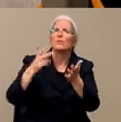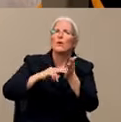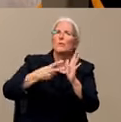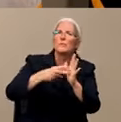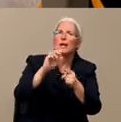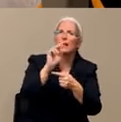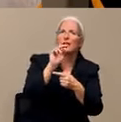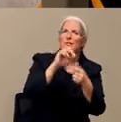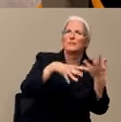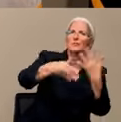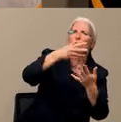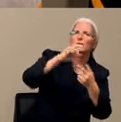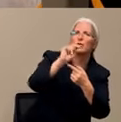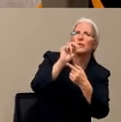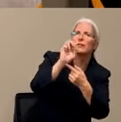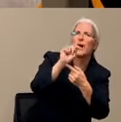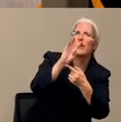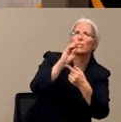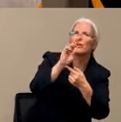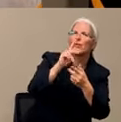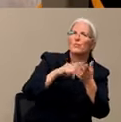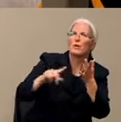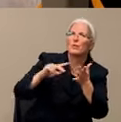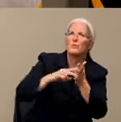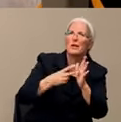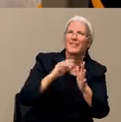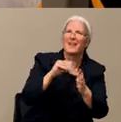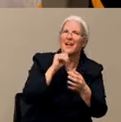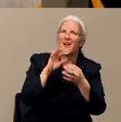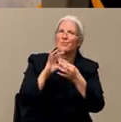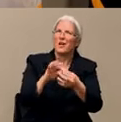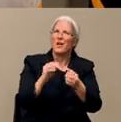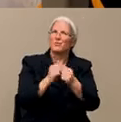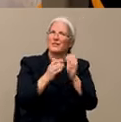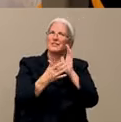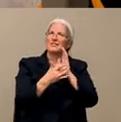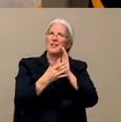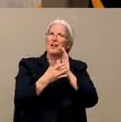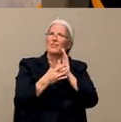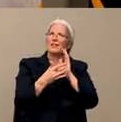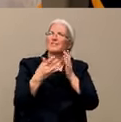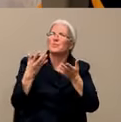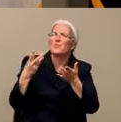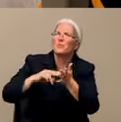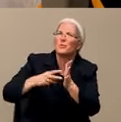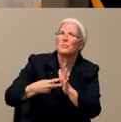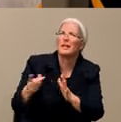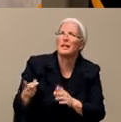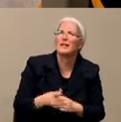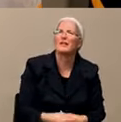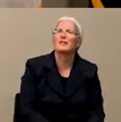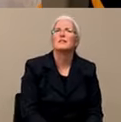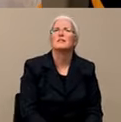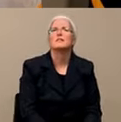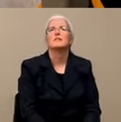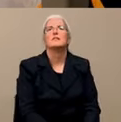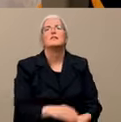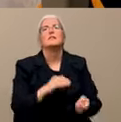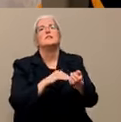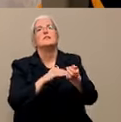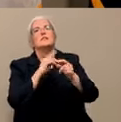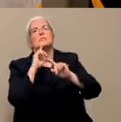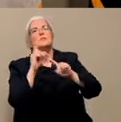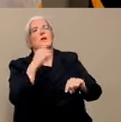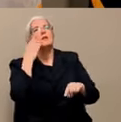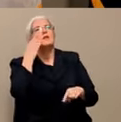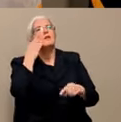living, not electronically. What is the social network for individuals? Right. So for most individuals, it's the people in